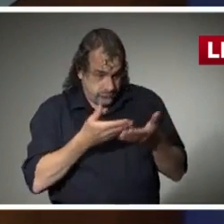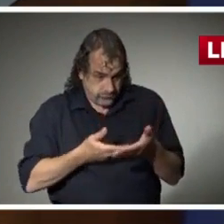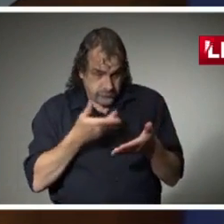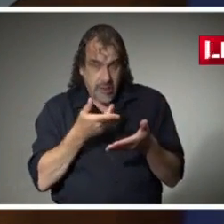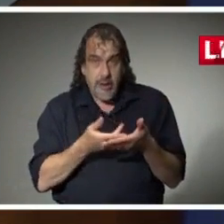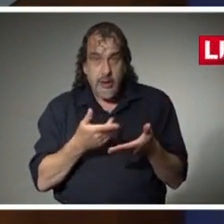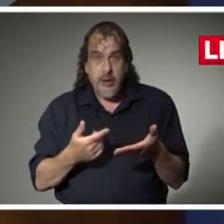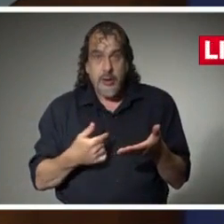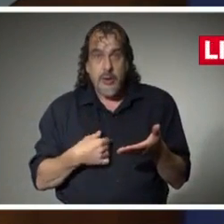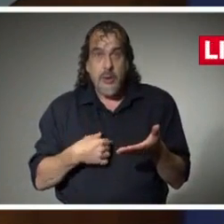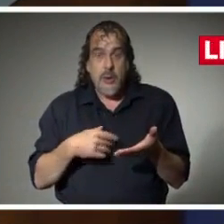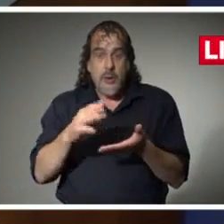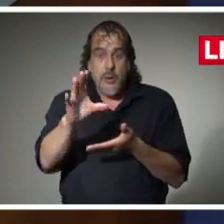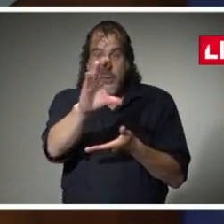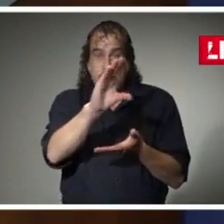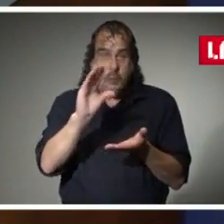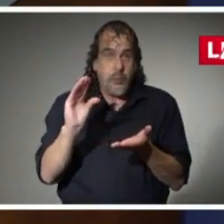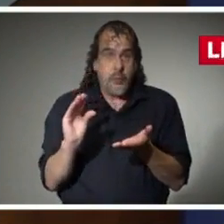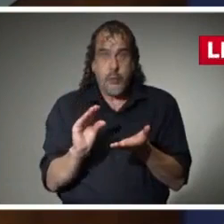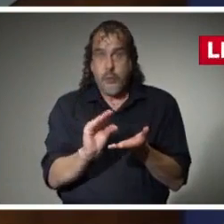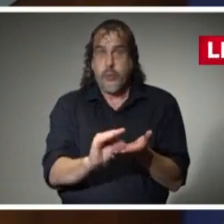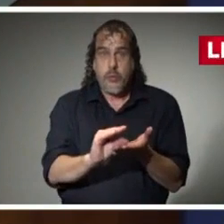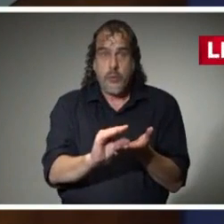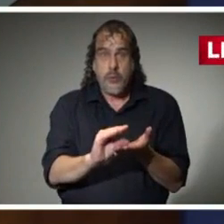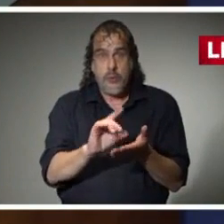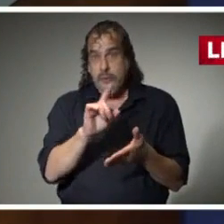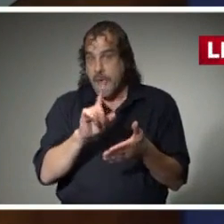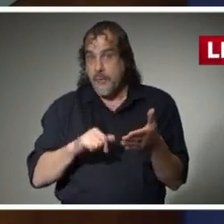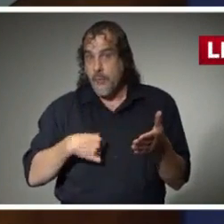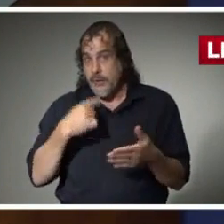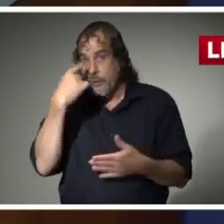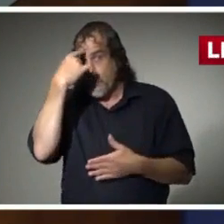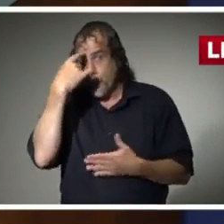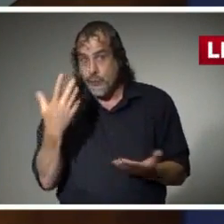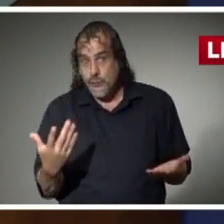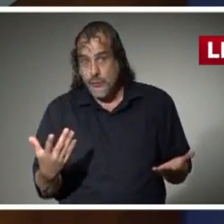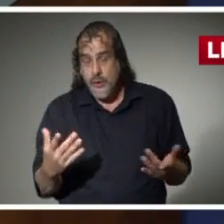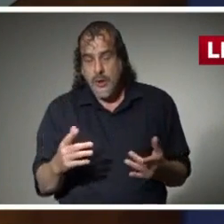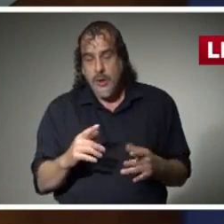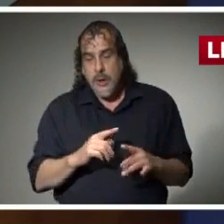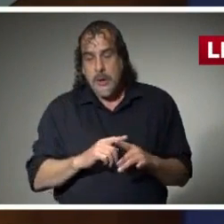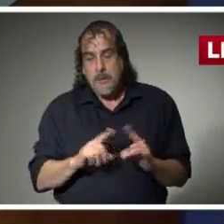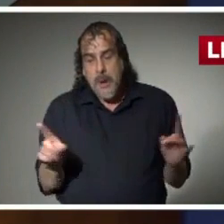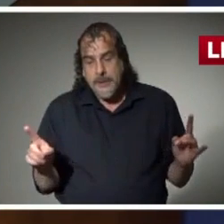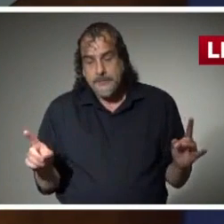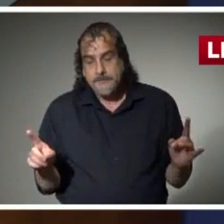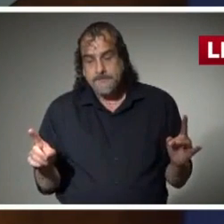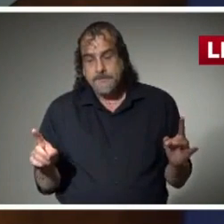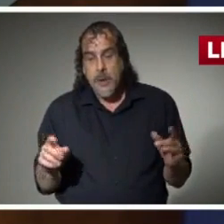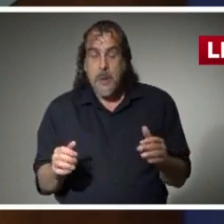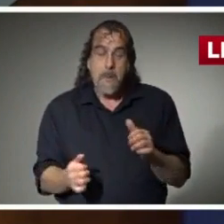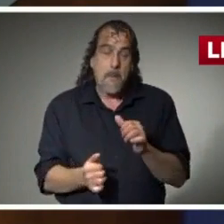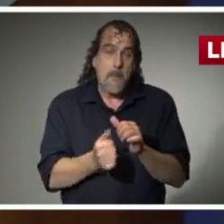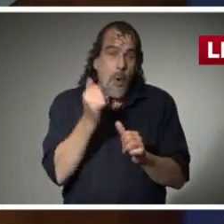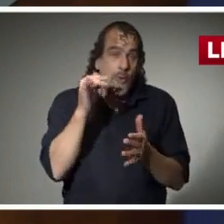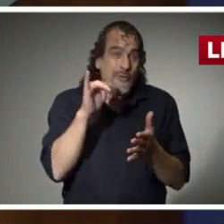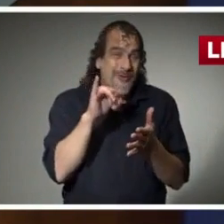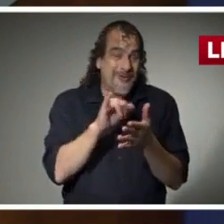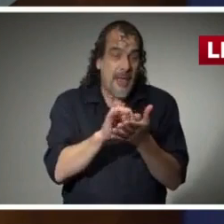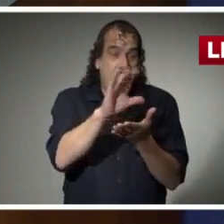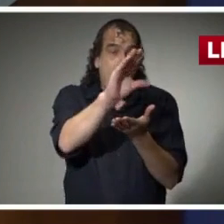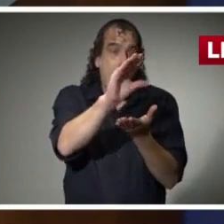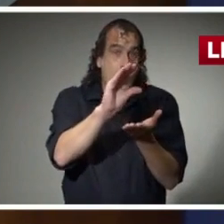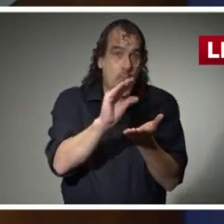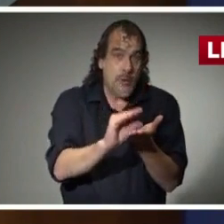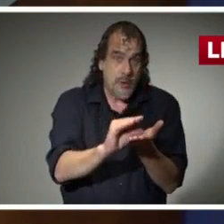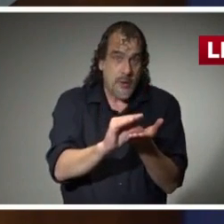level that was significantly less than expectations. But a large amount of that reduction